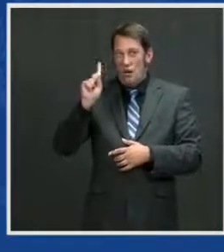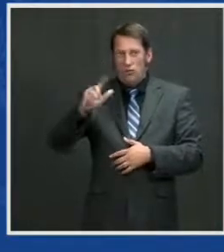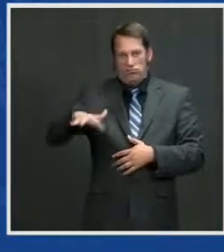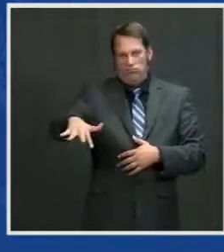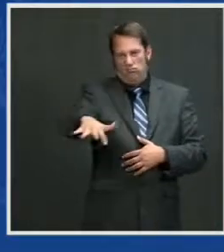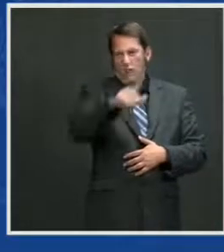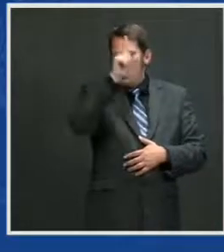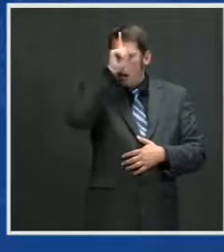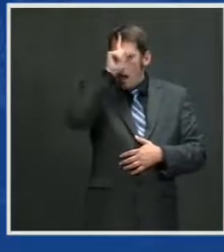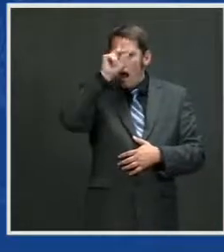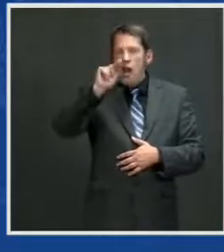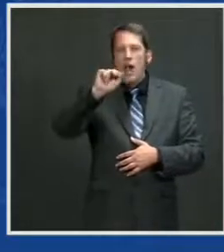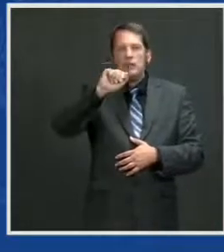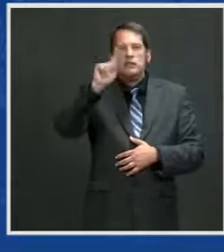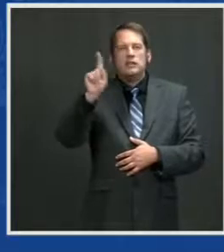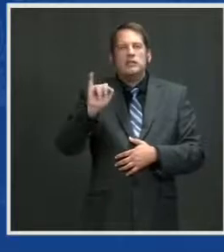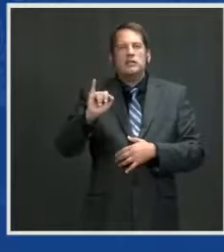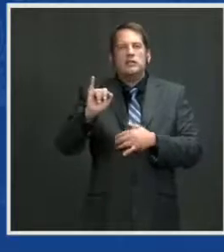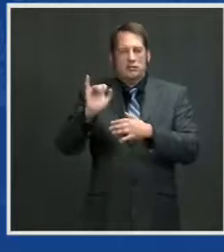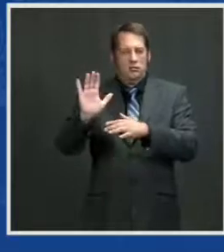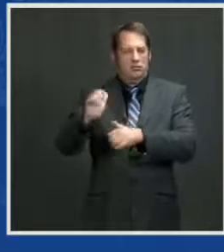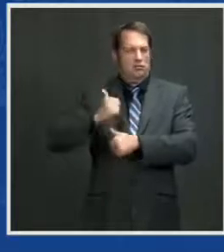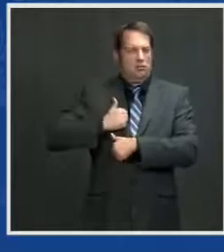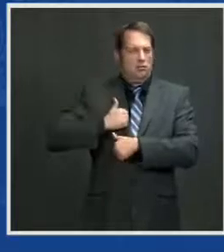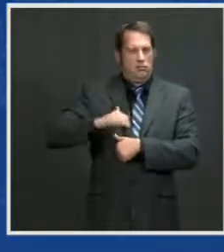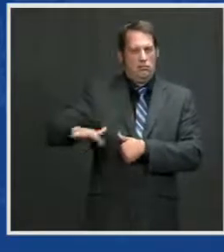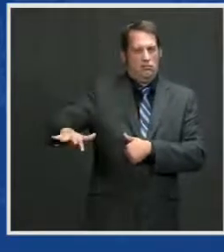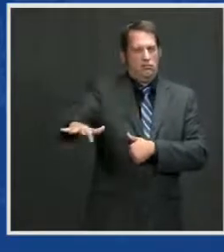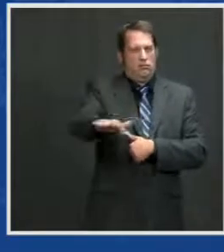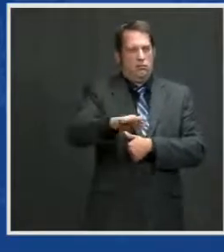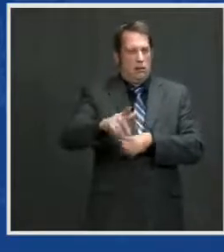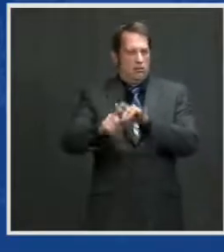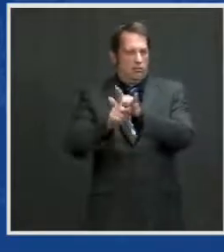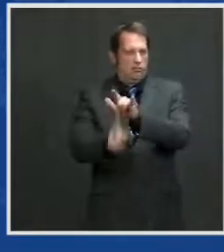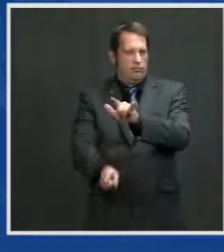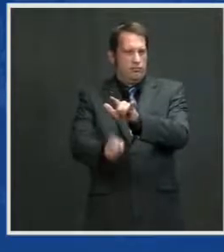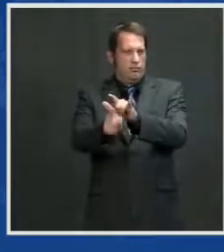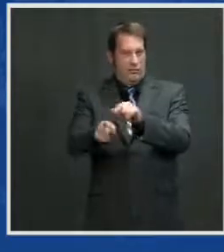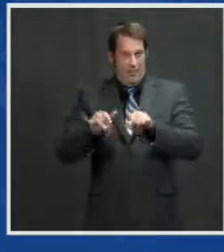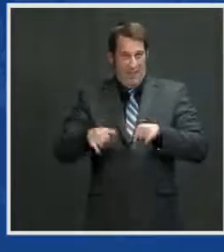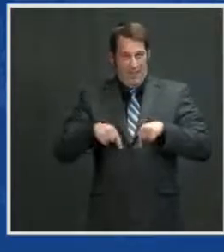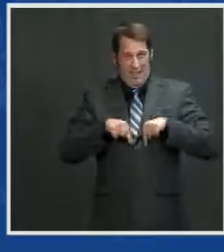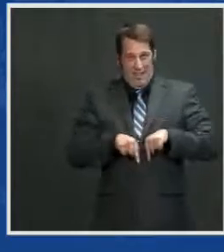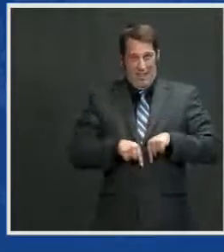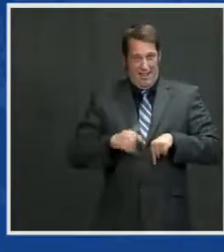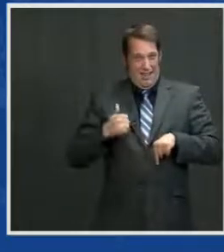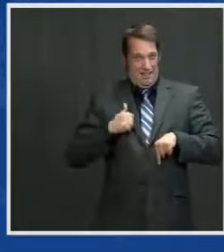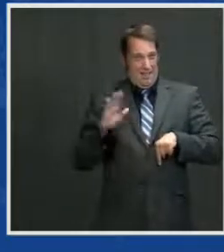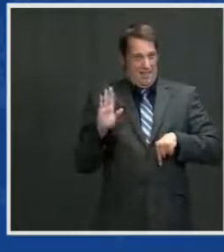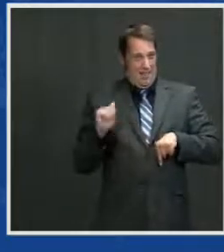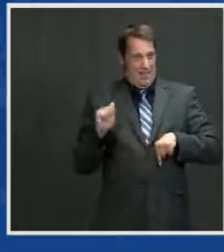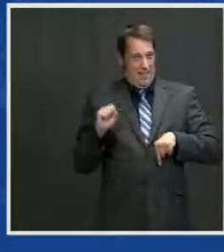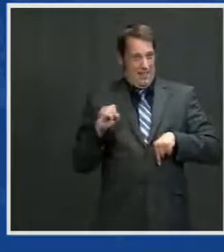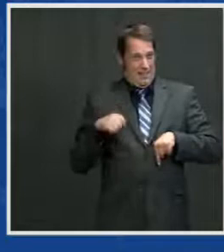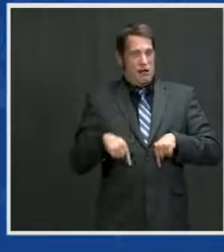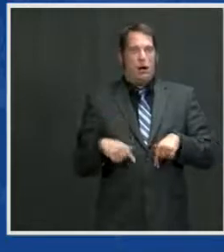This base has been a significant source of British air power, a proud, proud history of a proud nation.